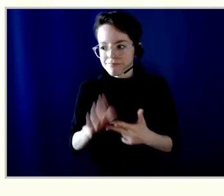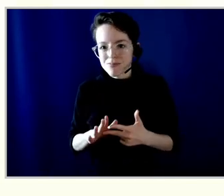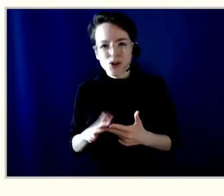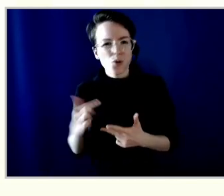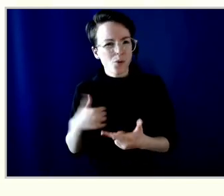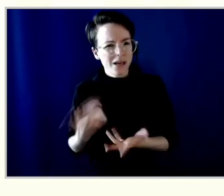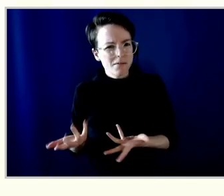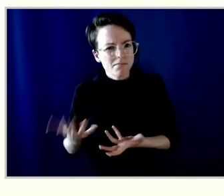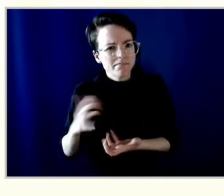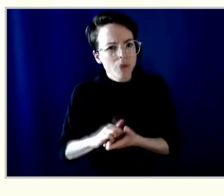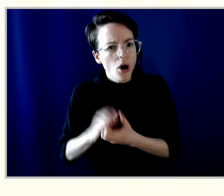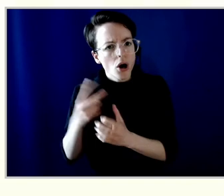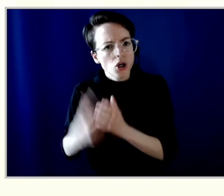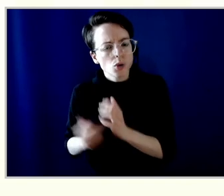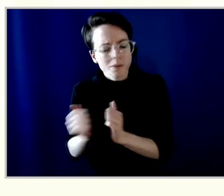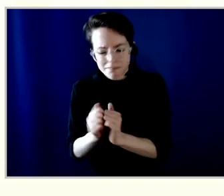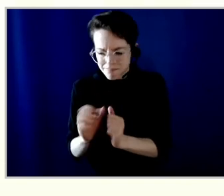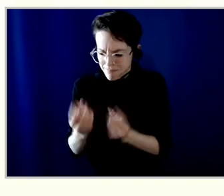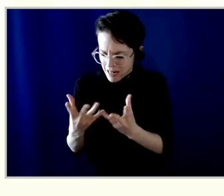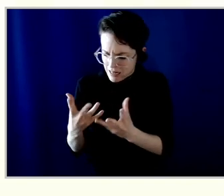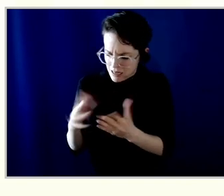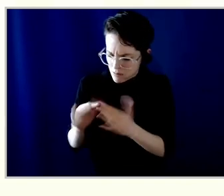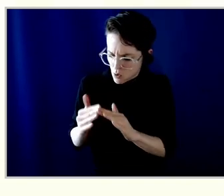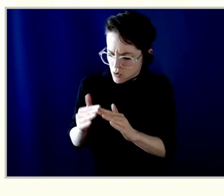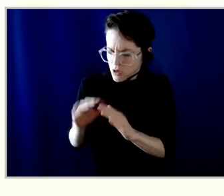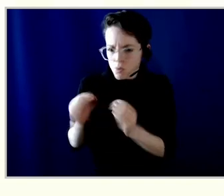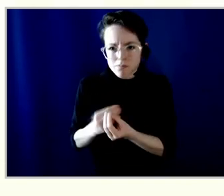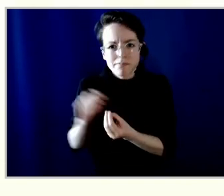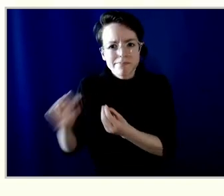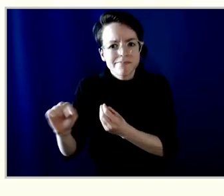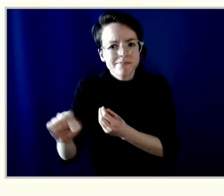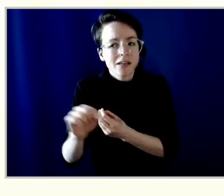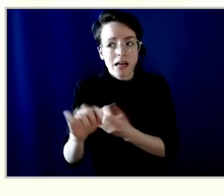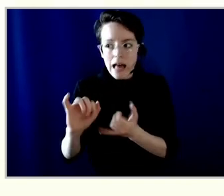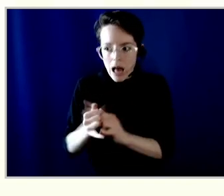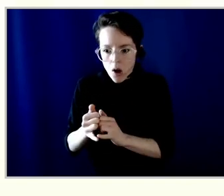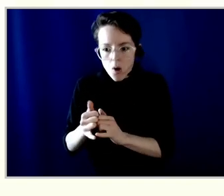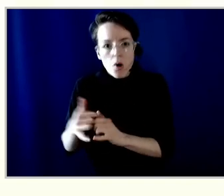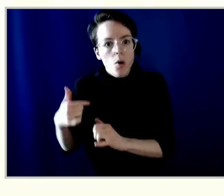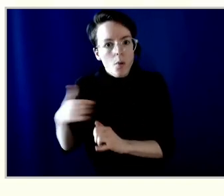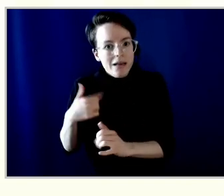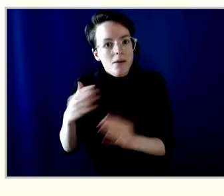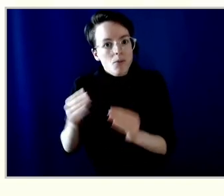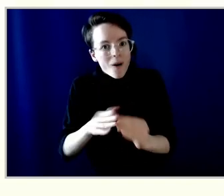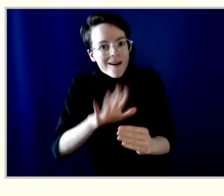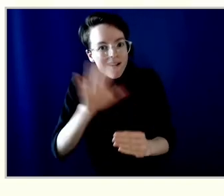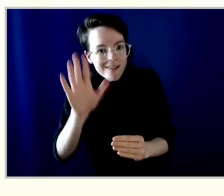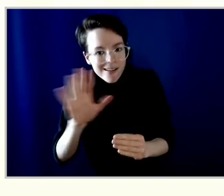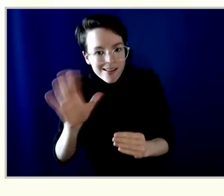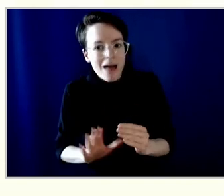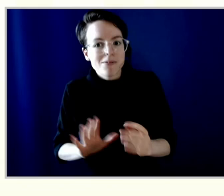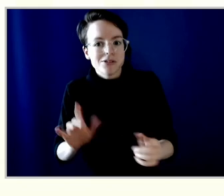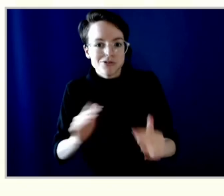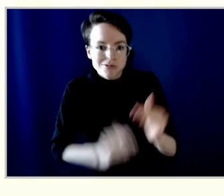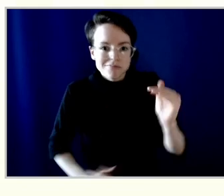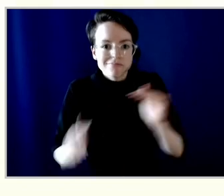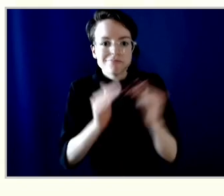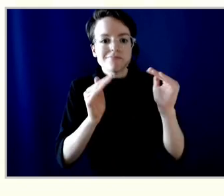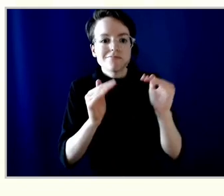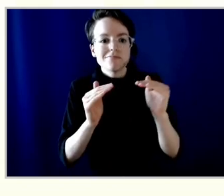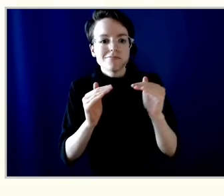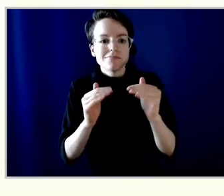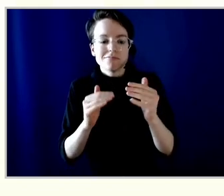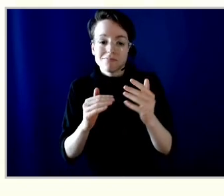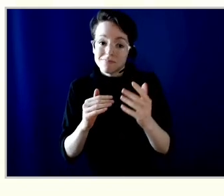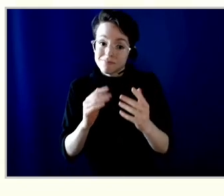about dropping emissions overall. And obviously, with our own target of dropping net to net zero for our financed emissions,